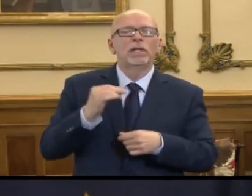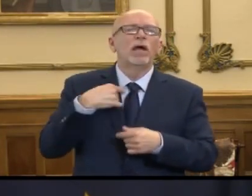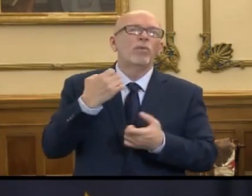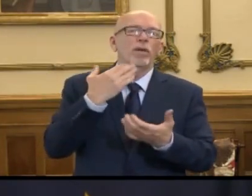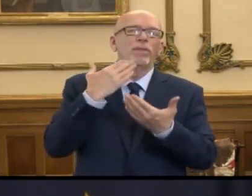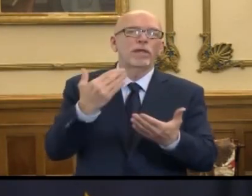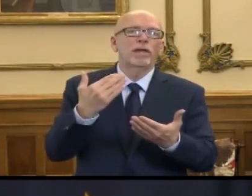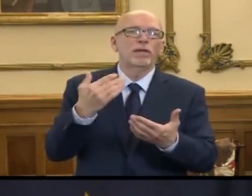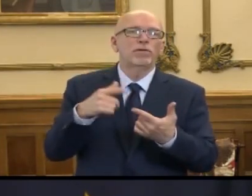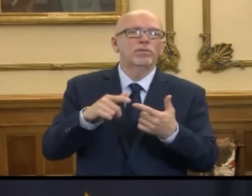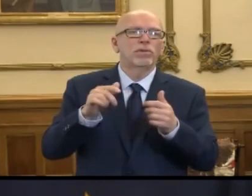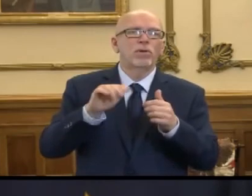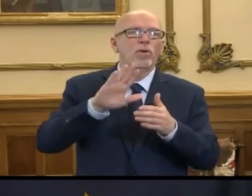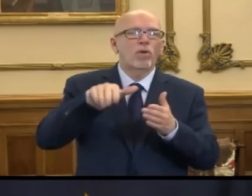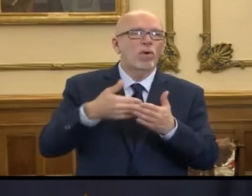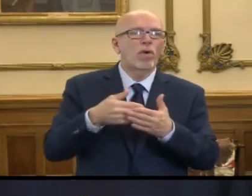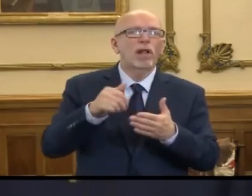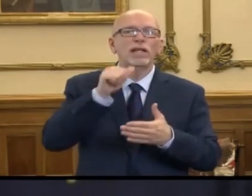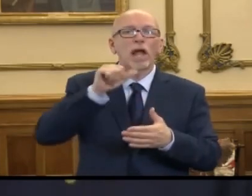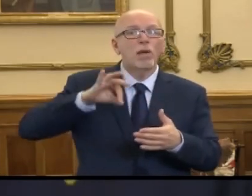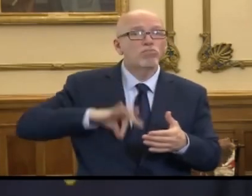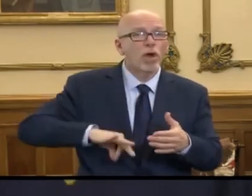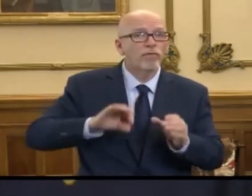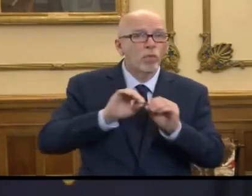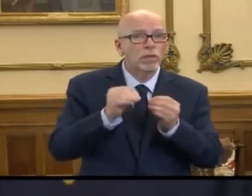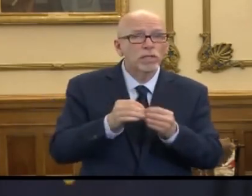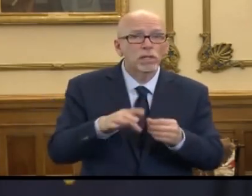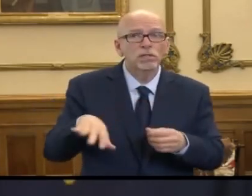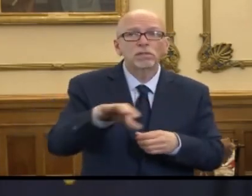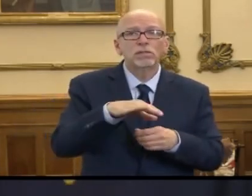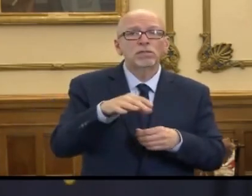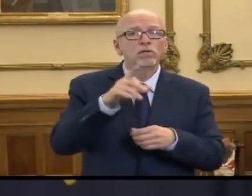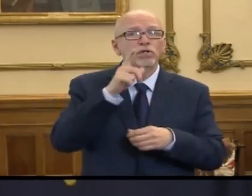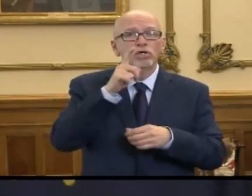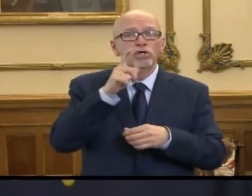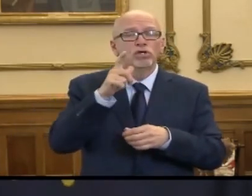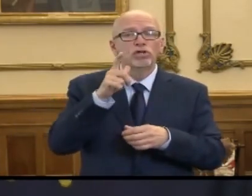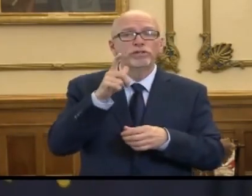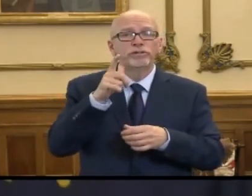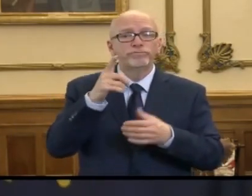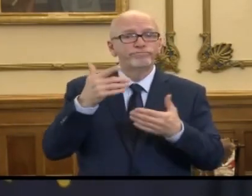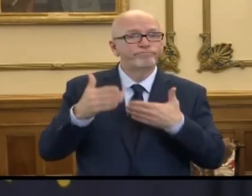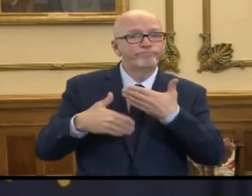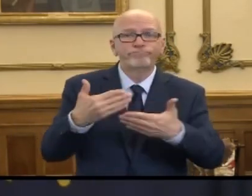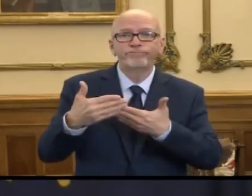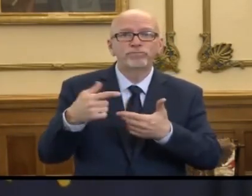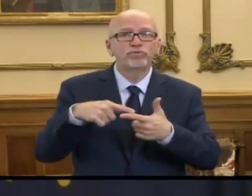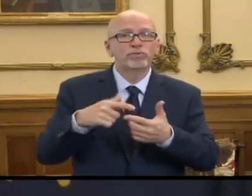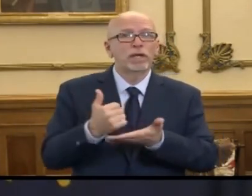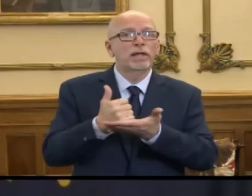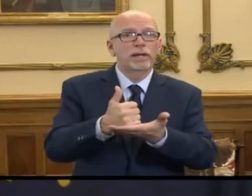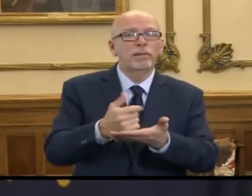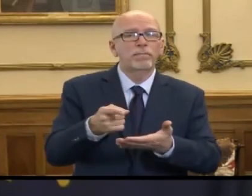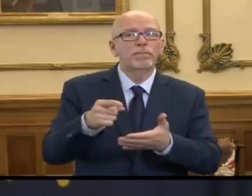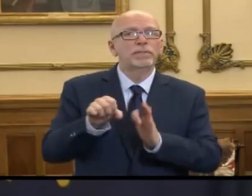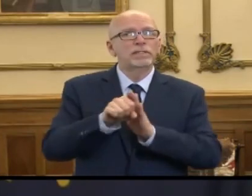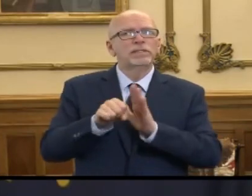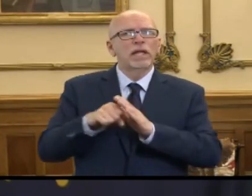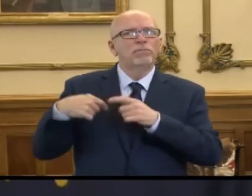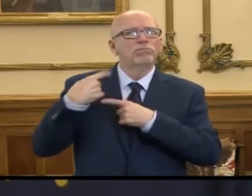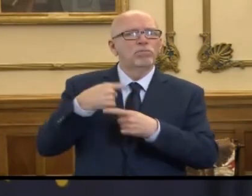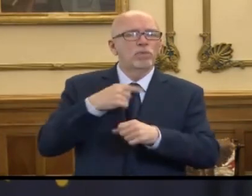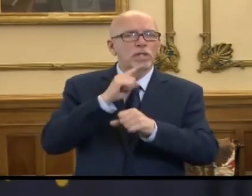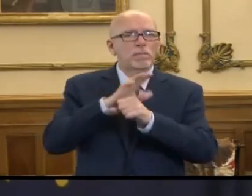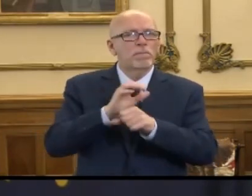thank you to all of the not-for-profits who are stepping up to fill this void as well. The state's been long committed to